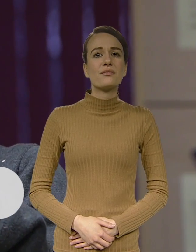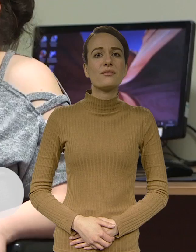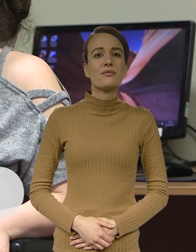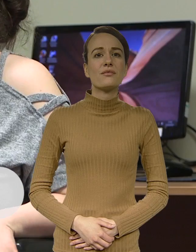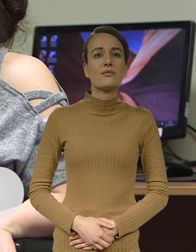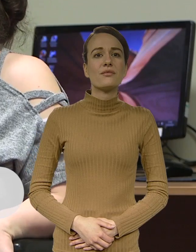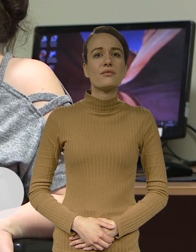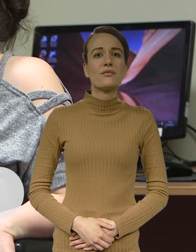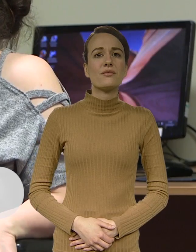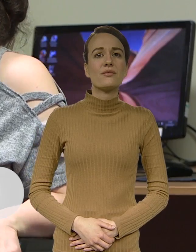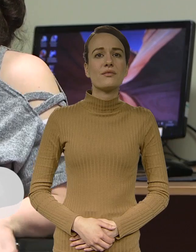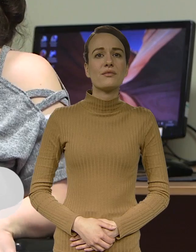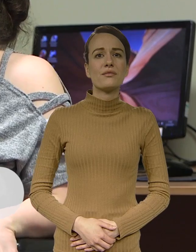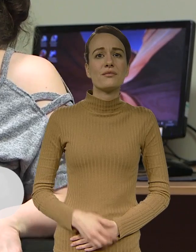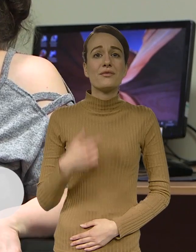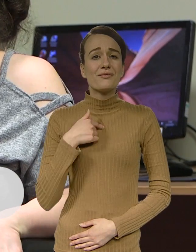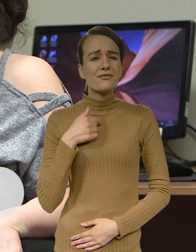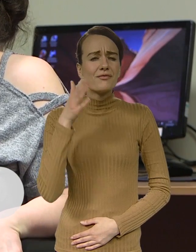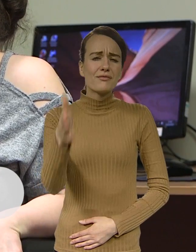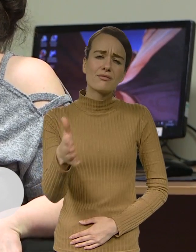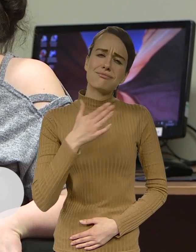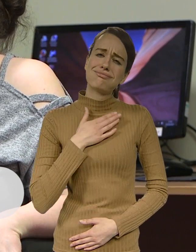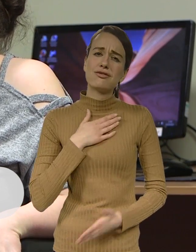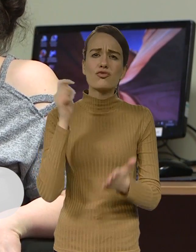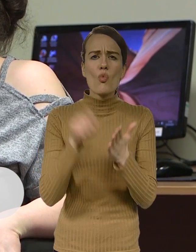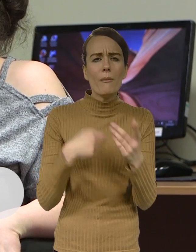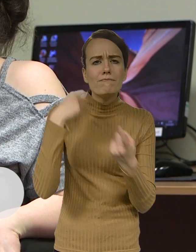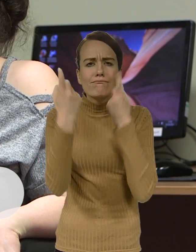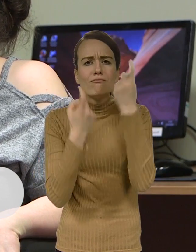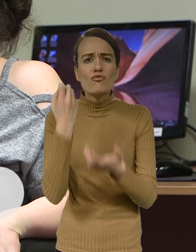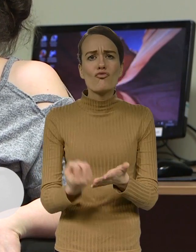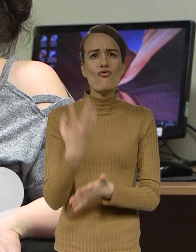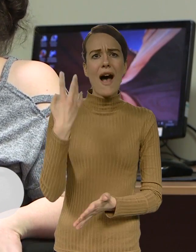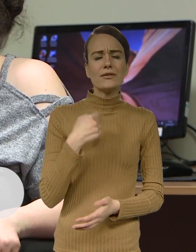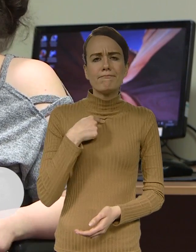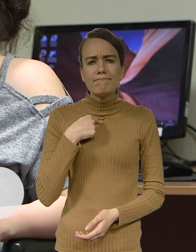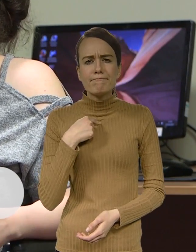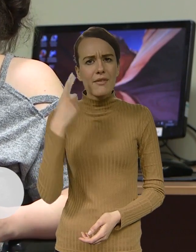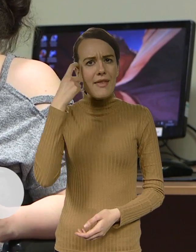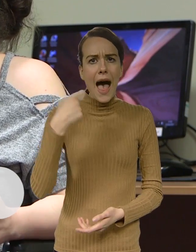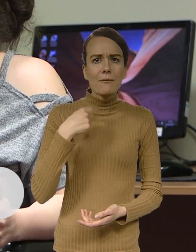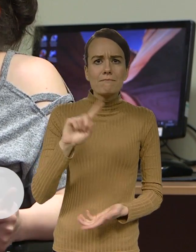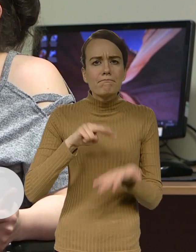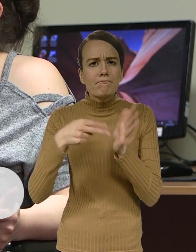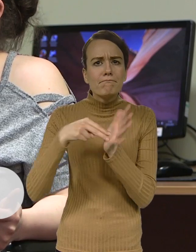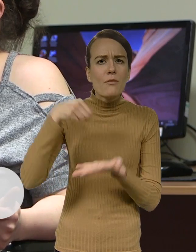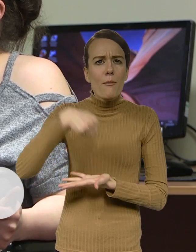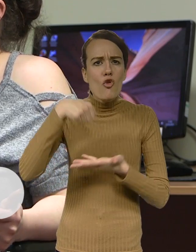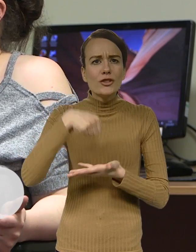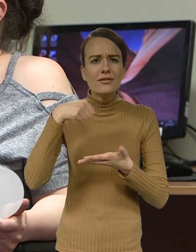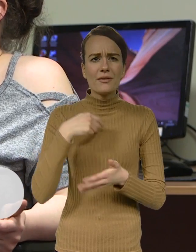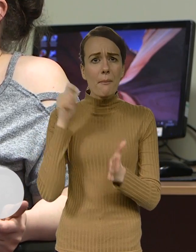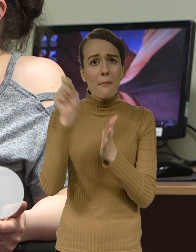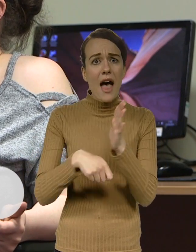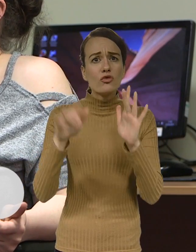Well I like to go on shopping to find out prices